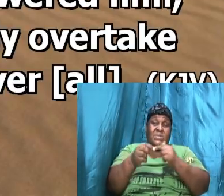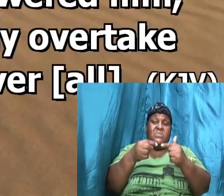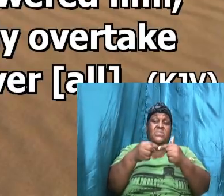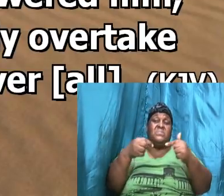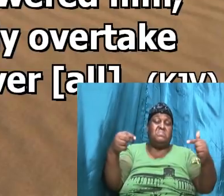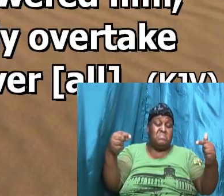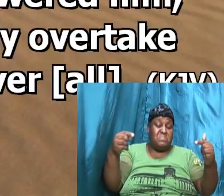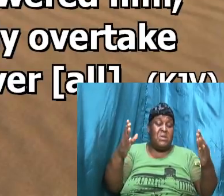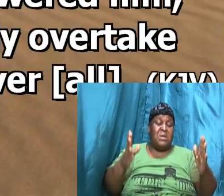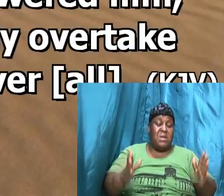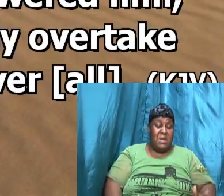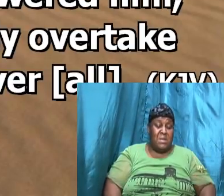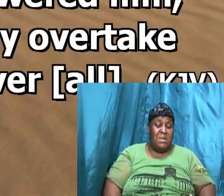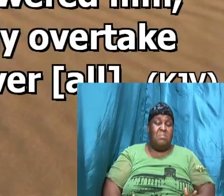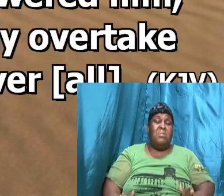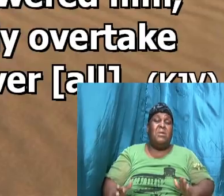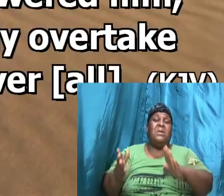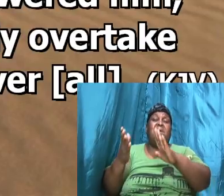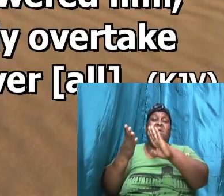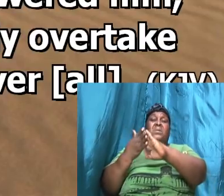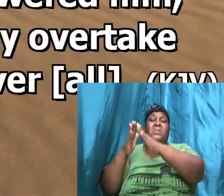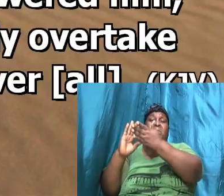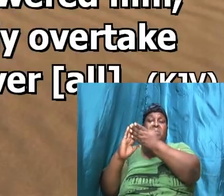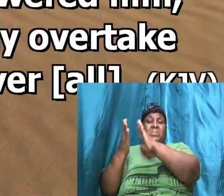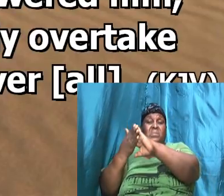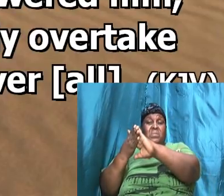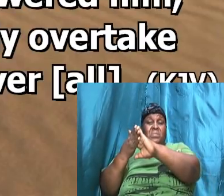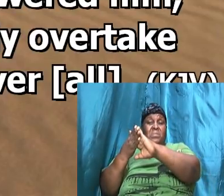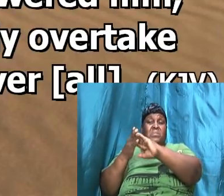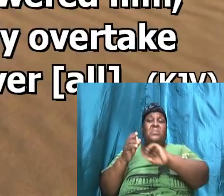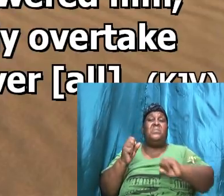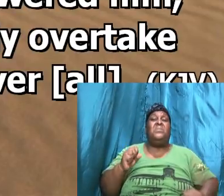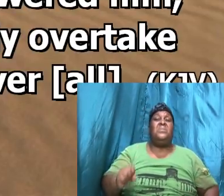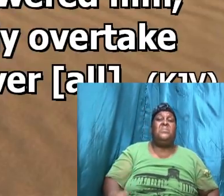country in the Philistine country into a city called Ziklag